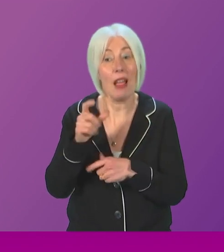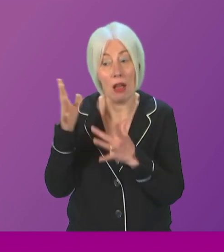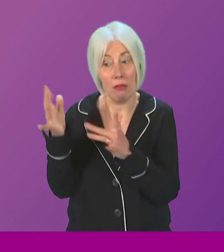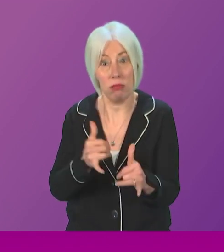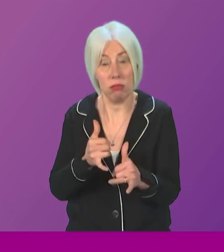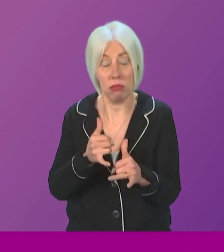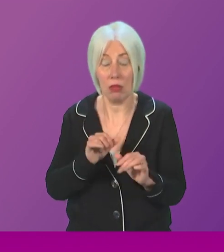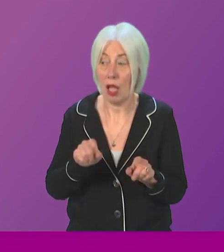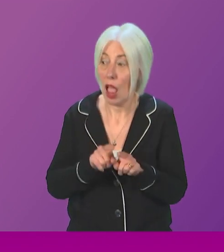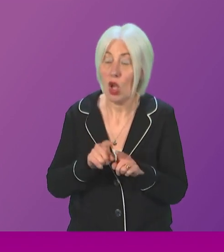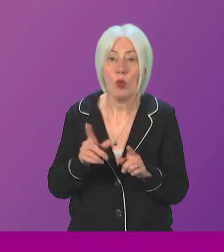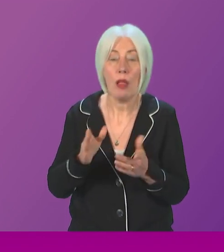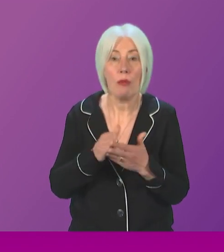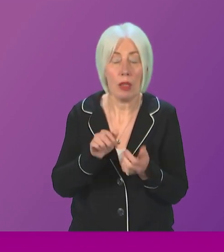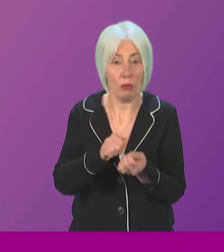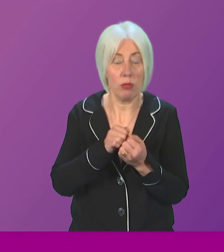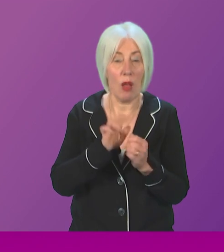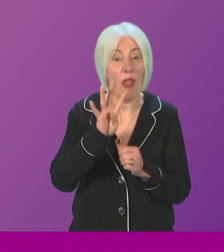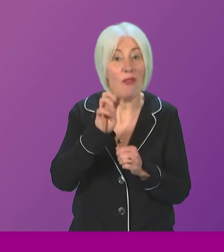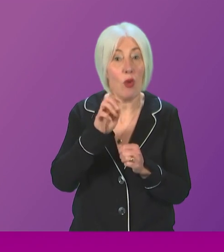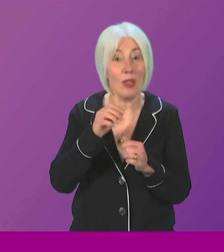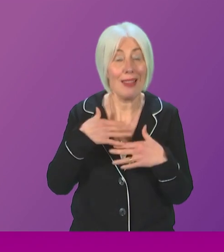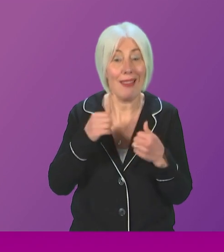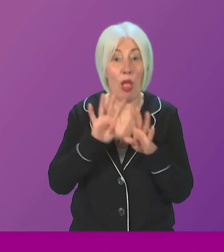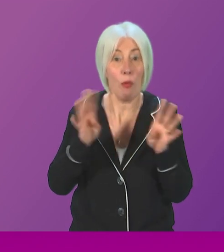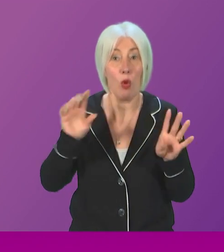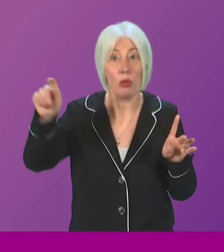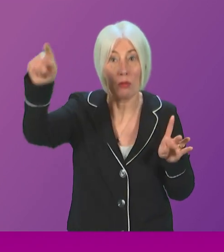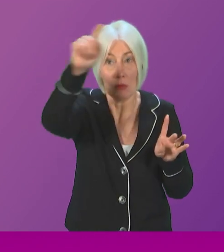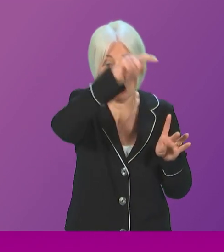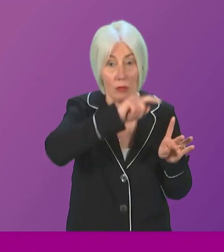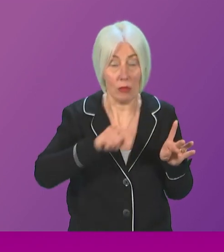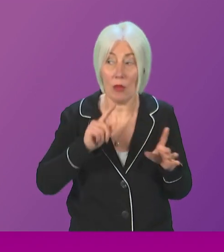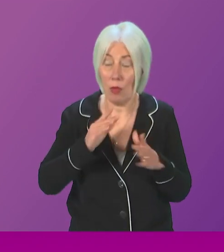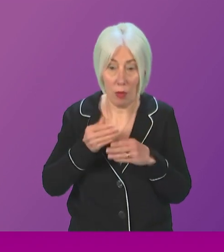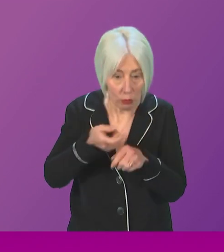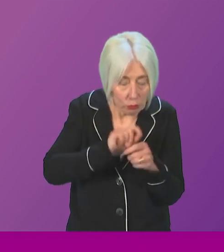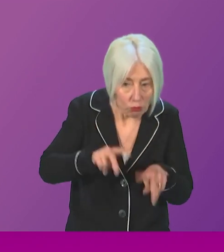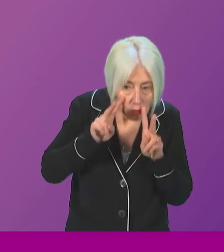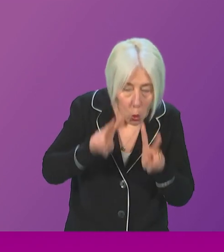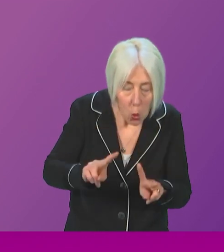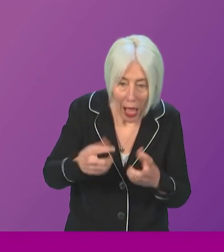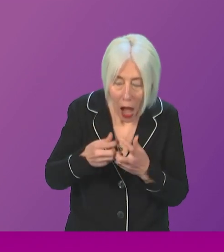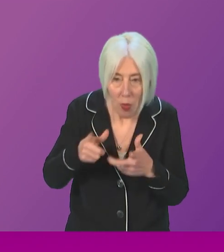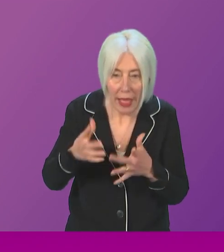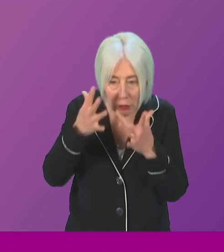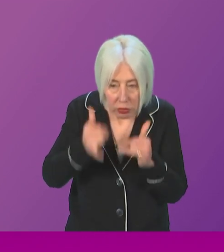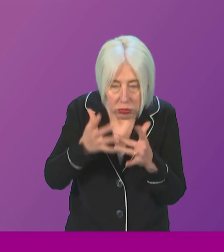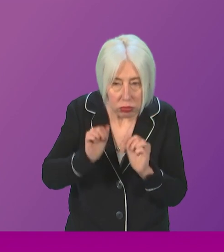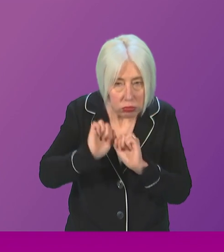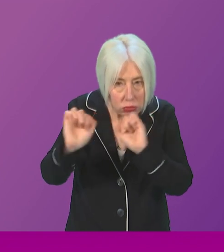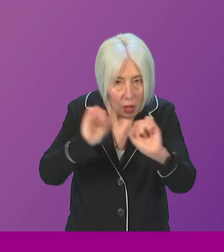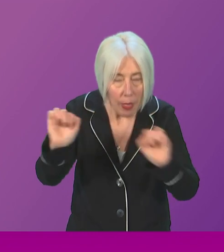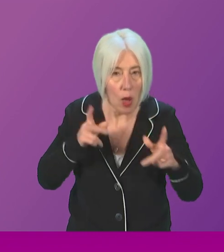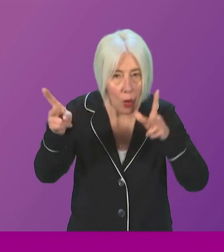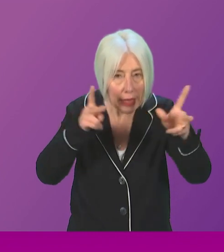process. All 14 territorial boards have taken action in relation to their audit activities. And we